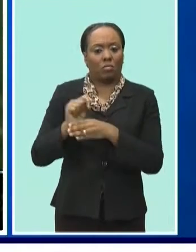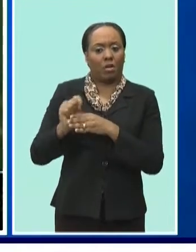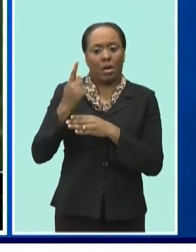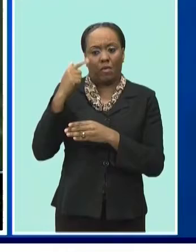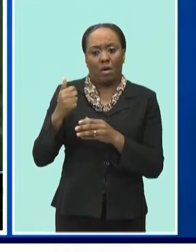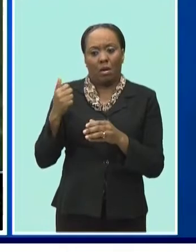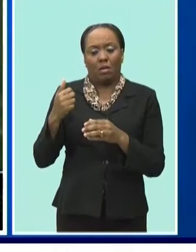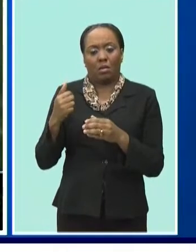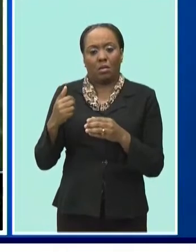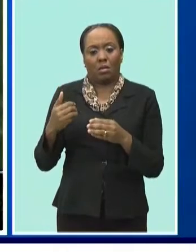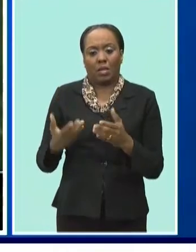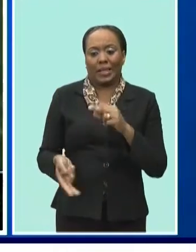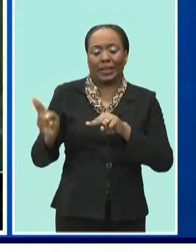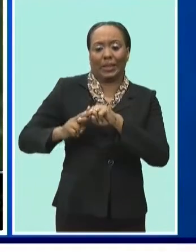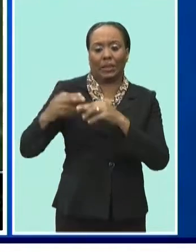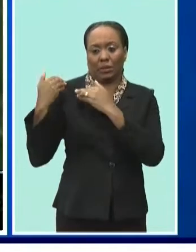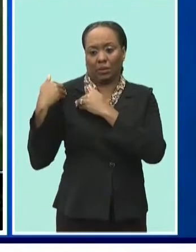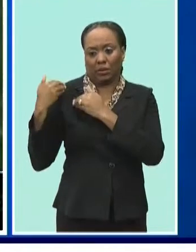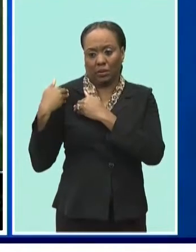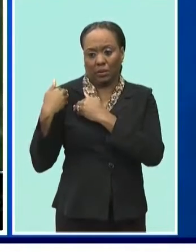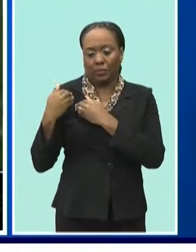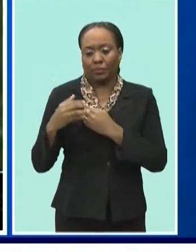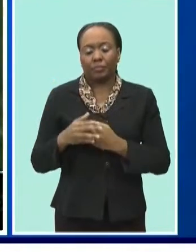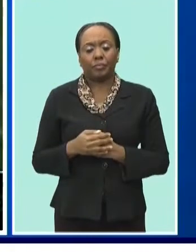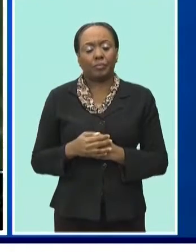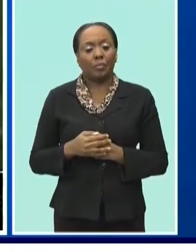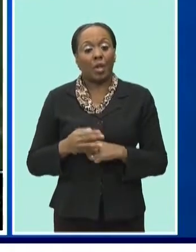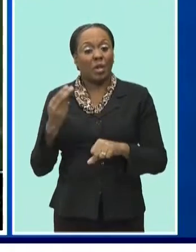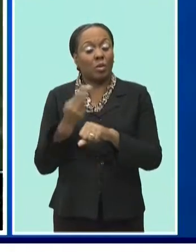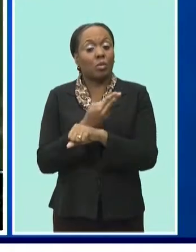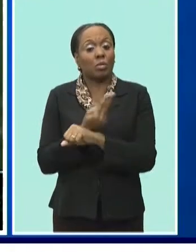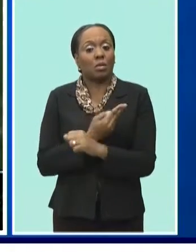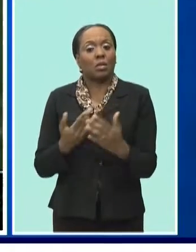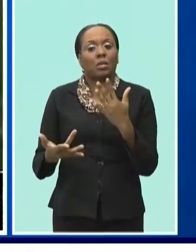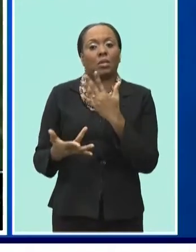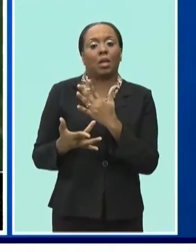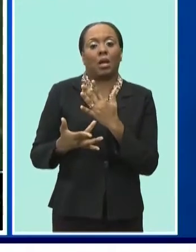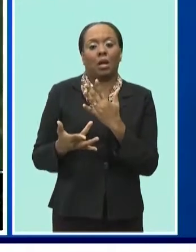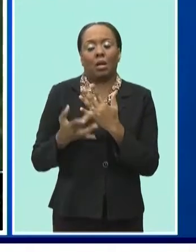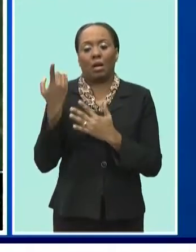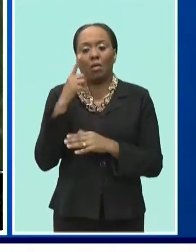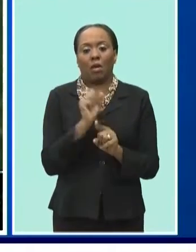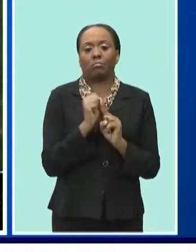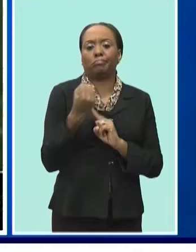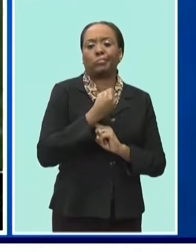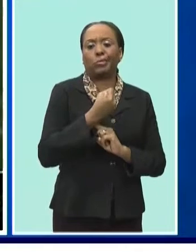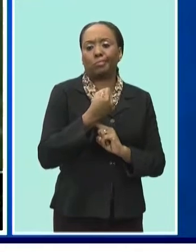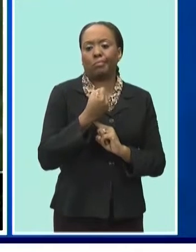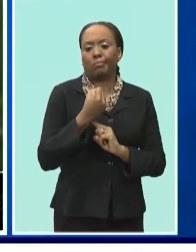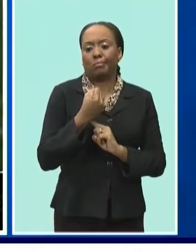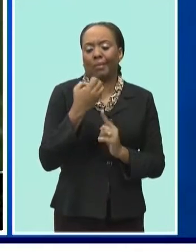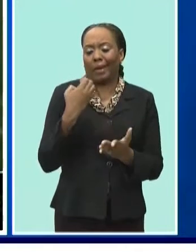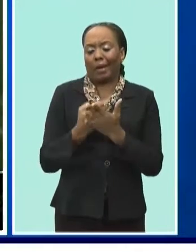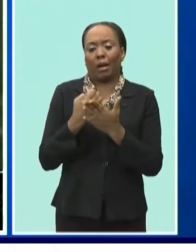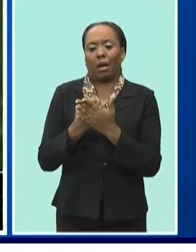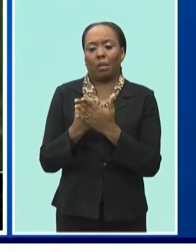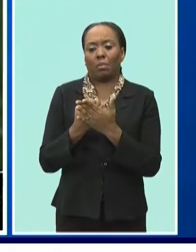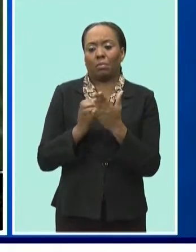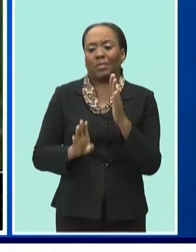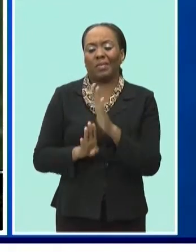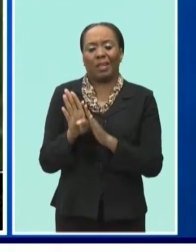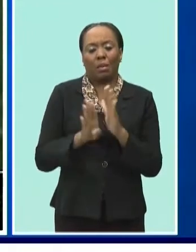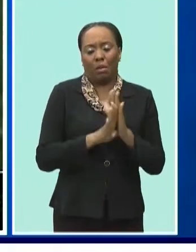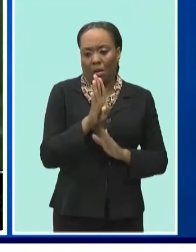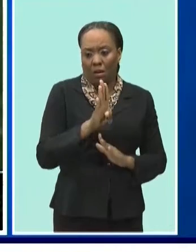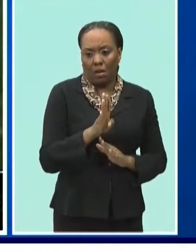Increasing the deployment of appropriate technologies for the socio-economic growth and development of our country